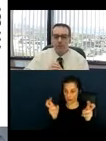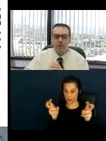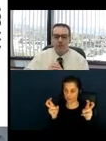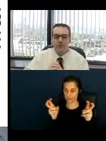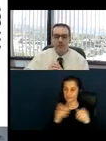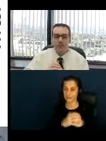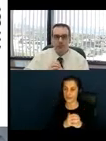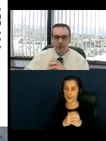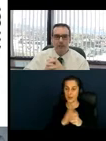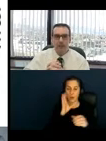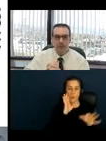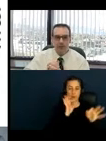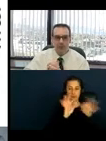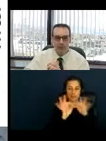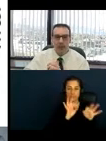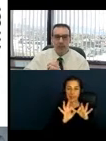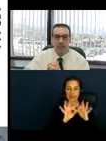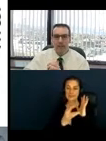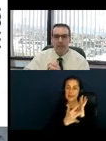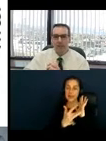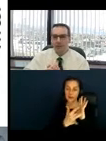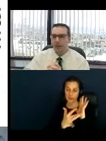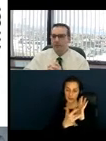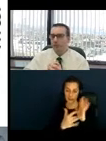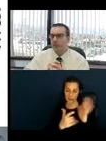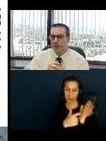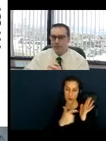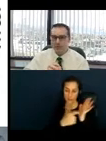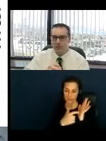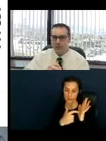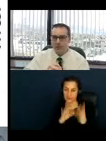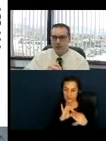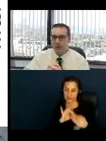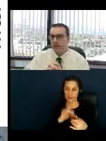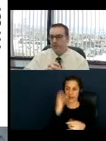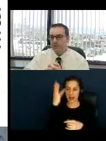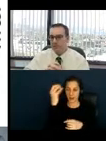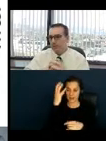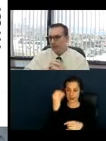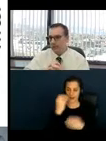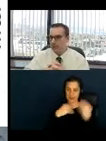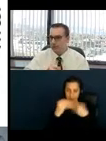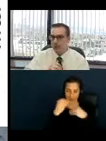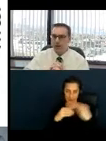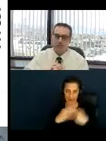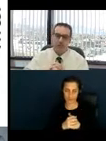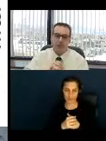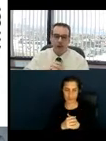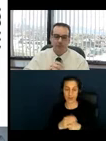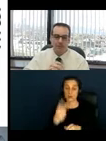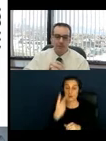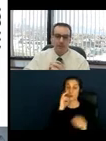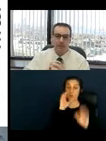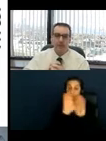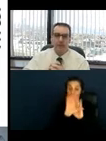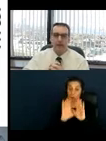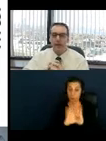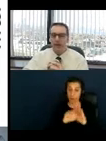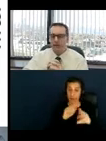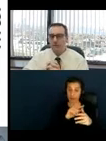requirements related to outdoor dining. And we have two pictures here, actually three, two photographs and one graphic.